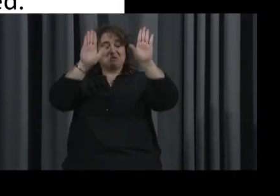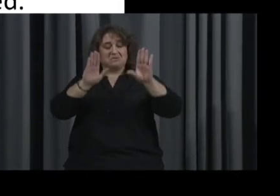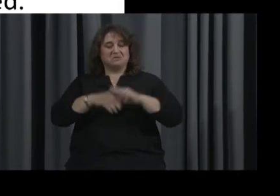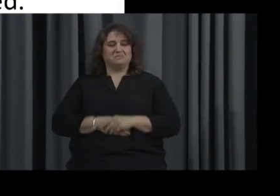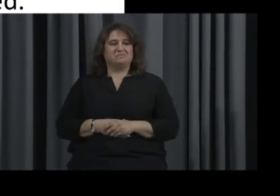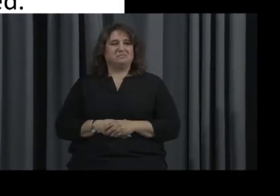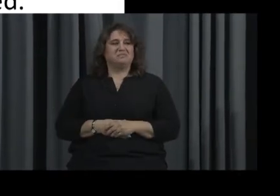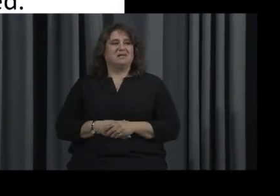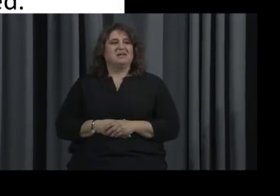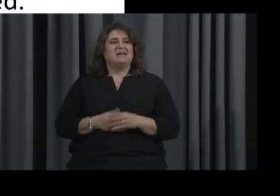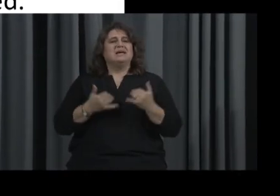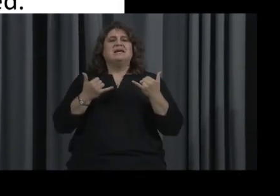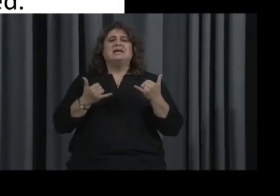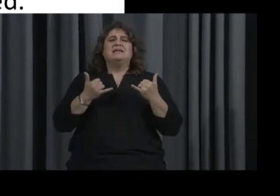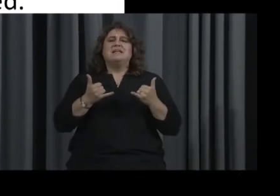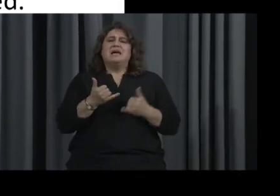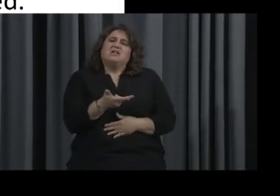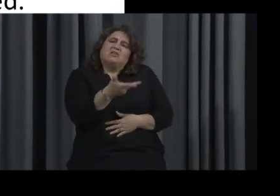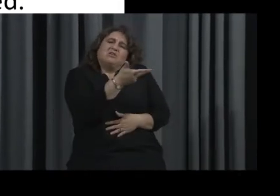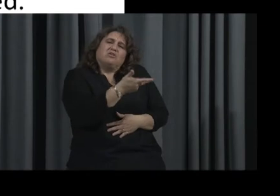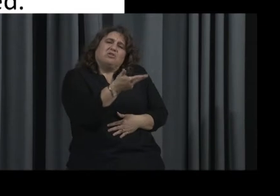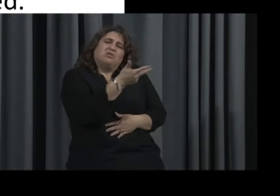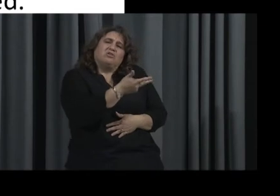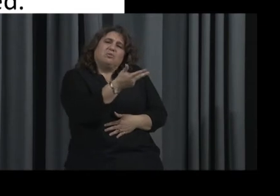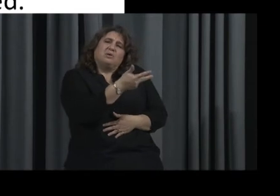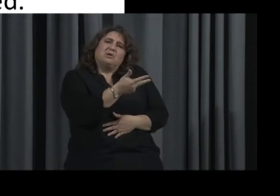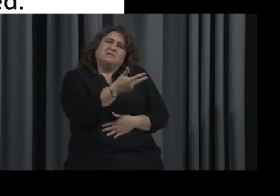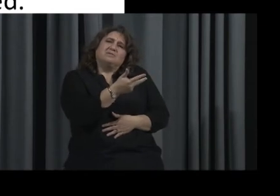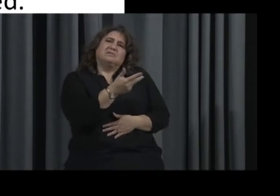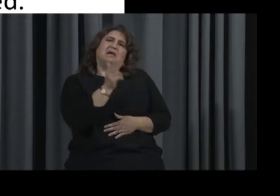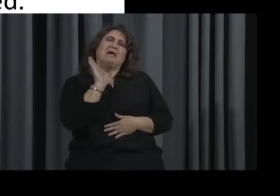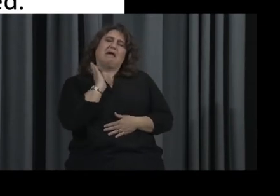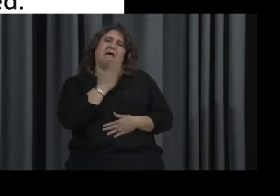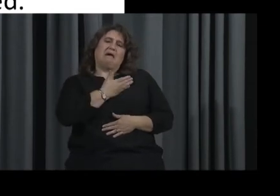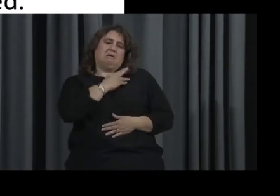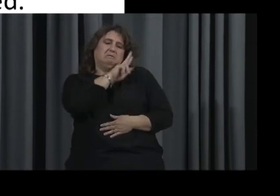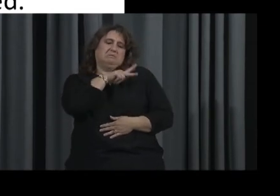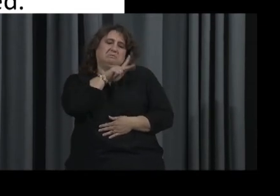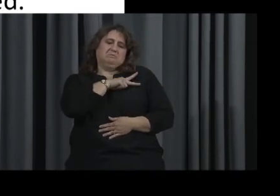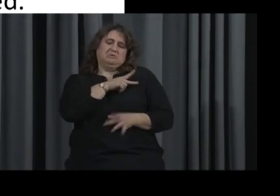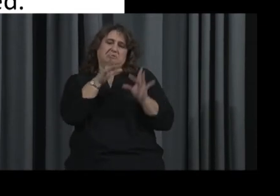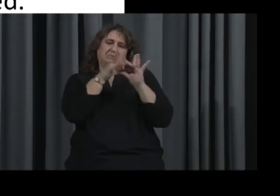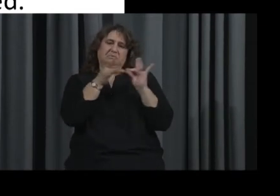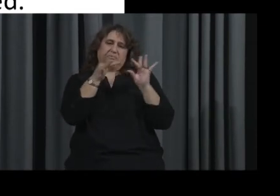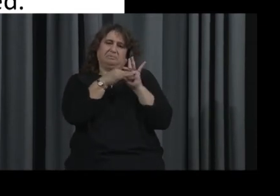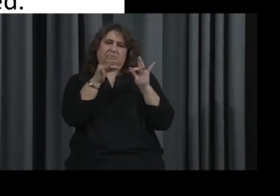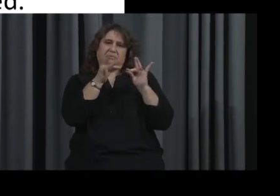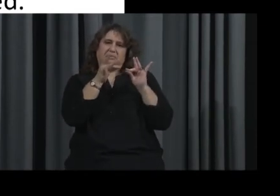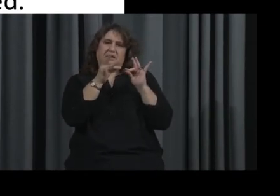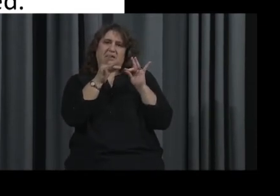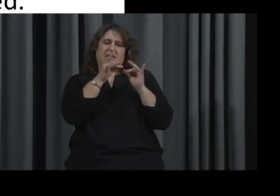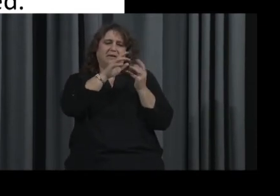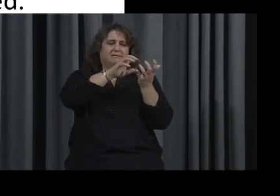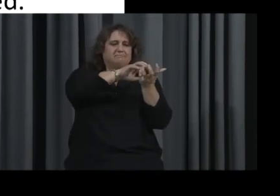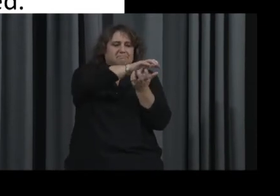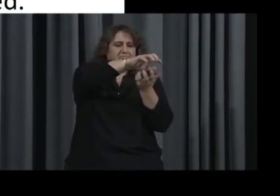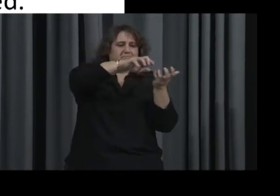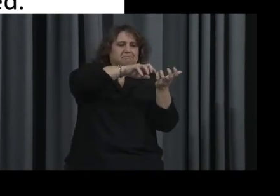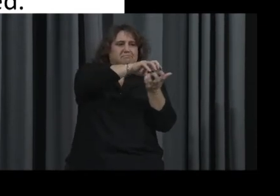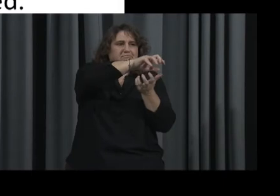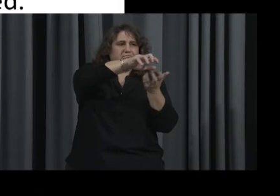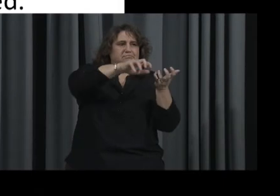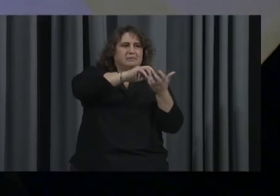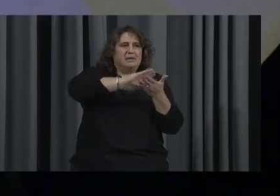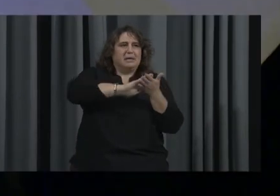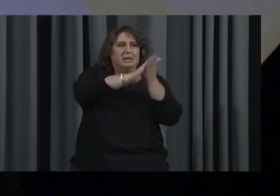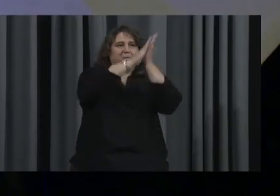so I guess what we want to do then is we want to take all three of those statements, right? And we're going to combine them together through the magic of,